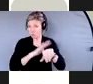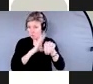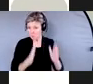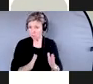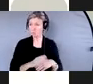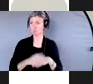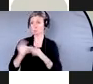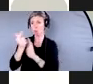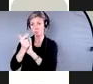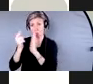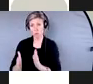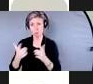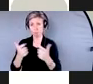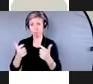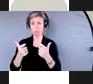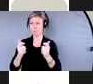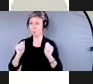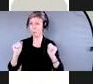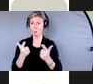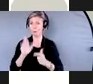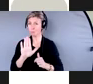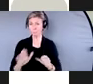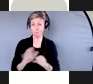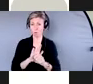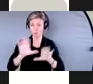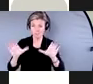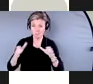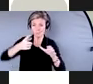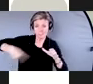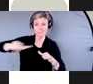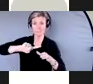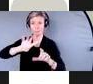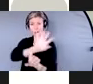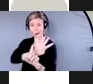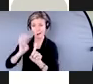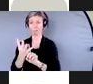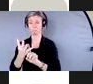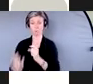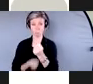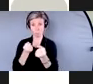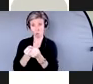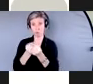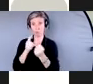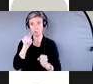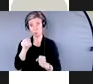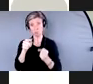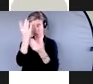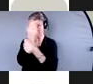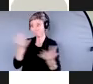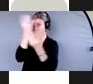people supporting you about your wishes and expectations for the future. And if you have any questions or concerns,